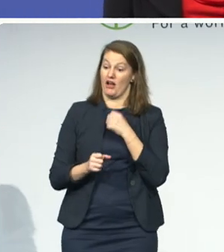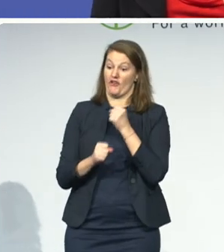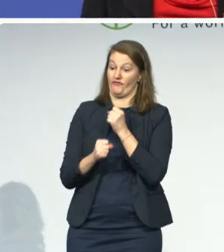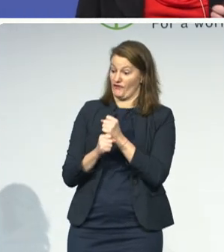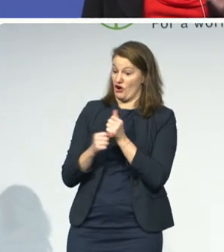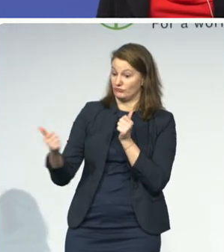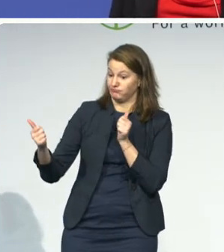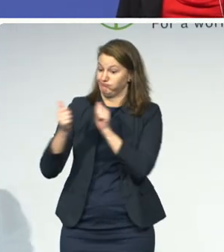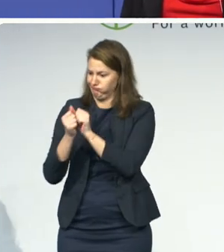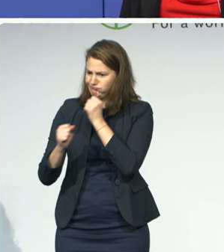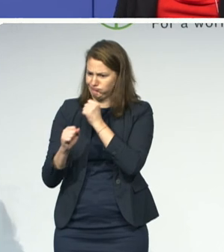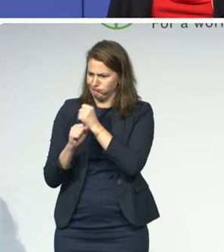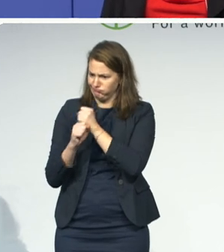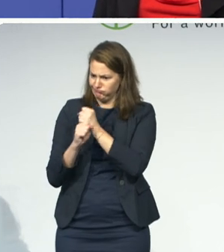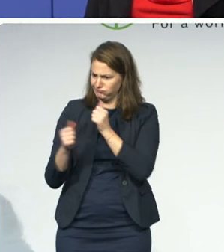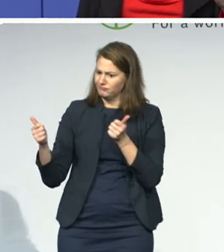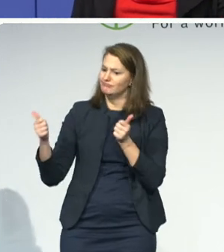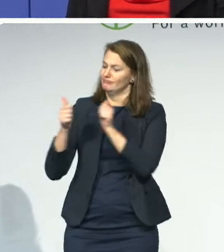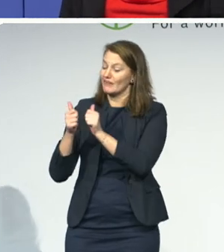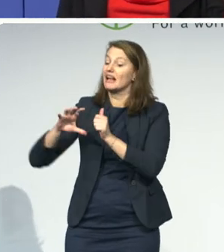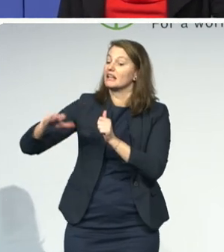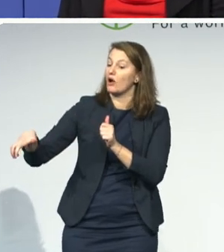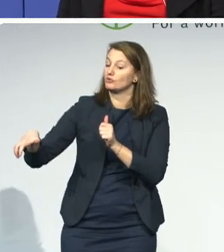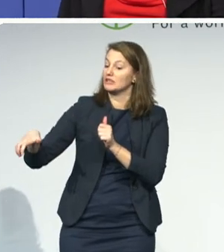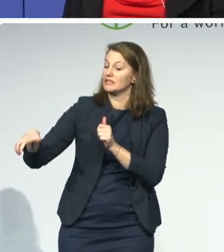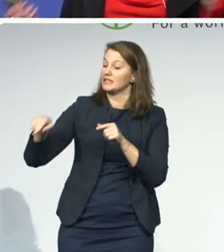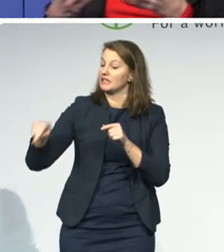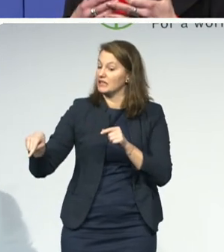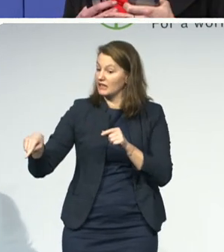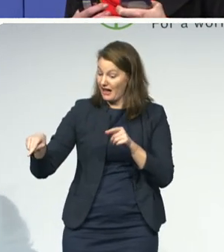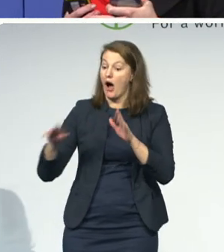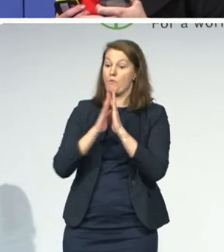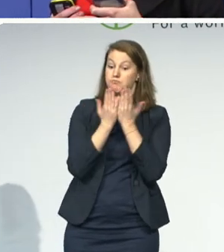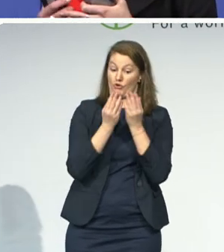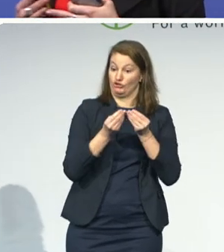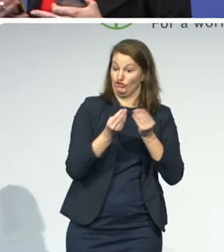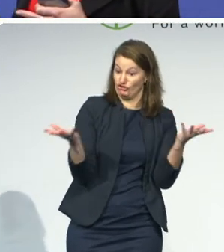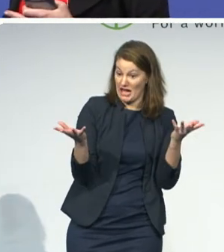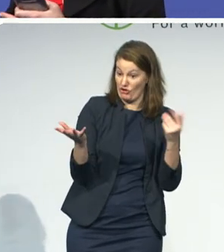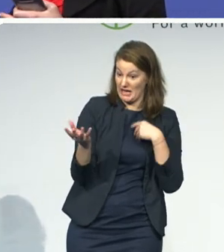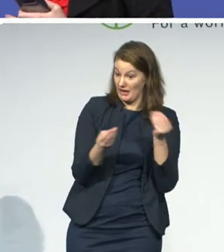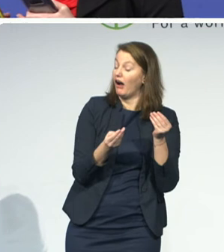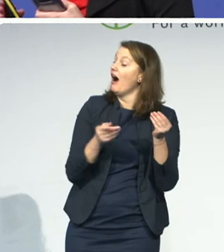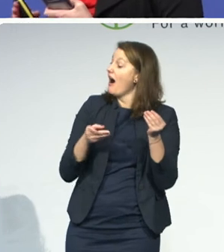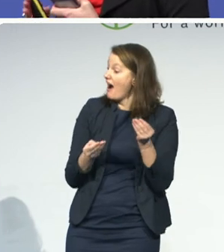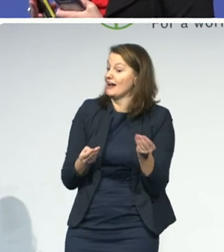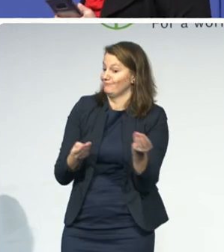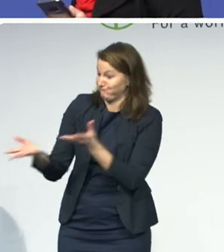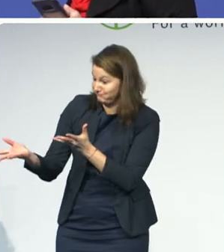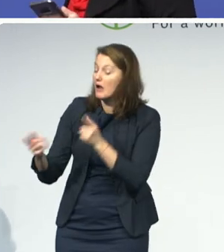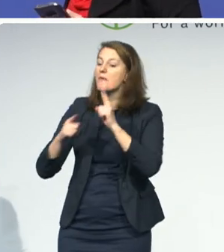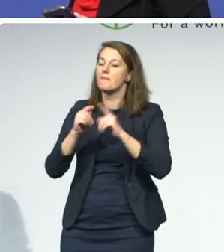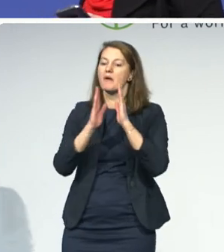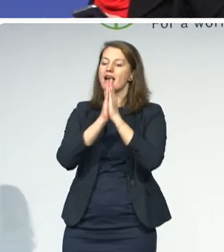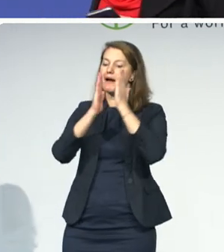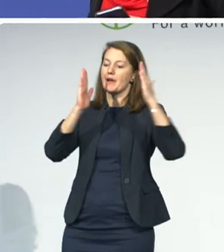Bookshare and your libraries that you already have are joined up, and that we can make sure that we have all